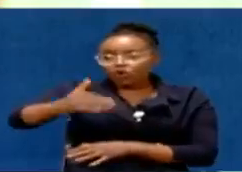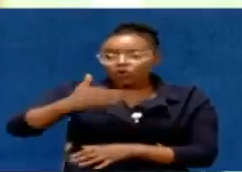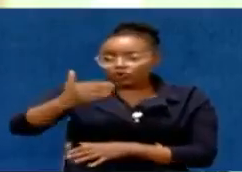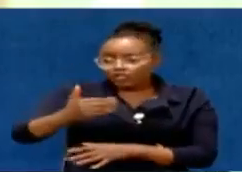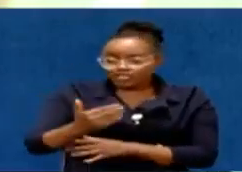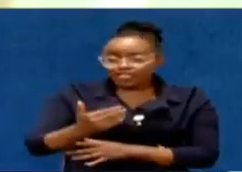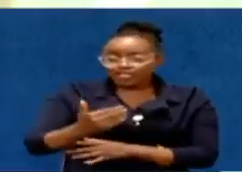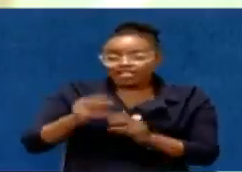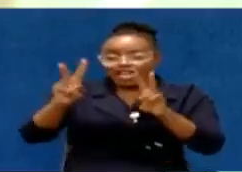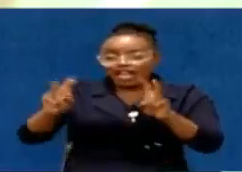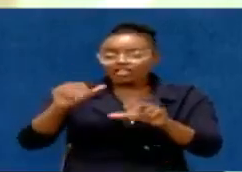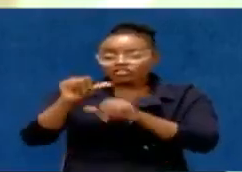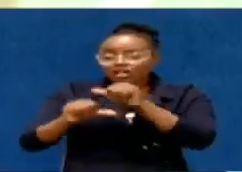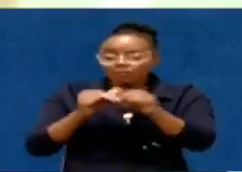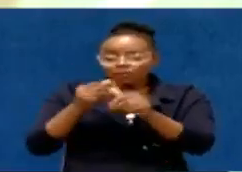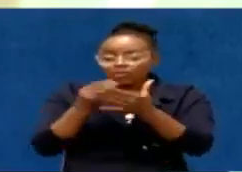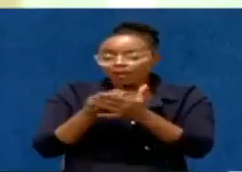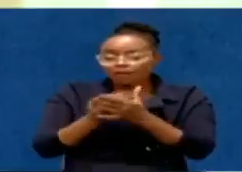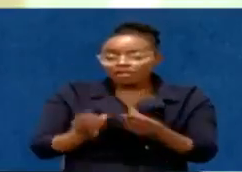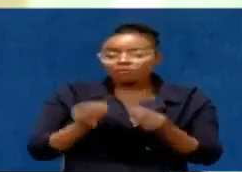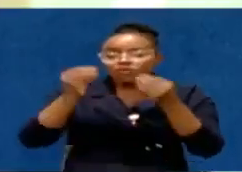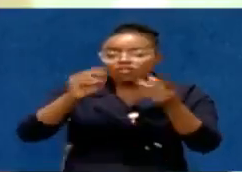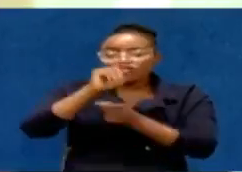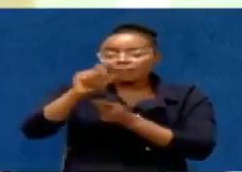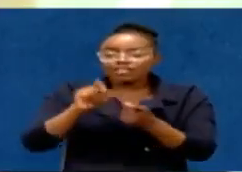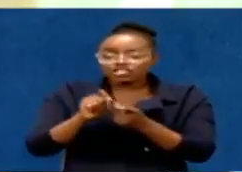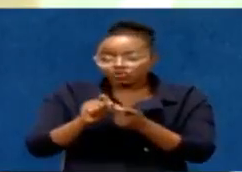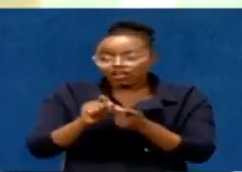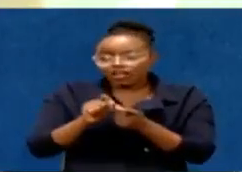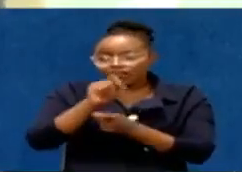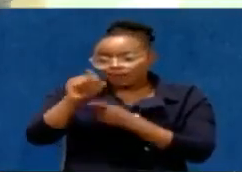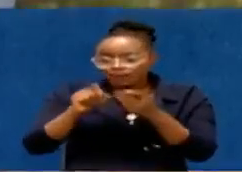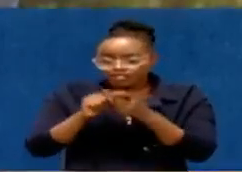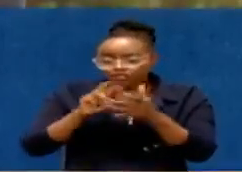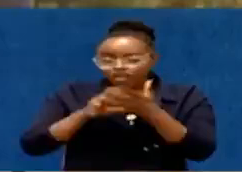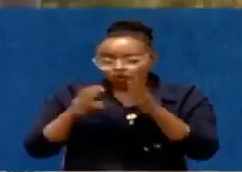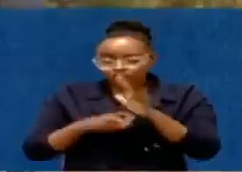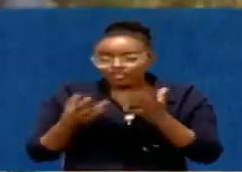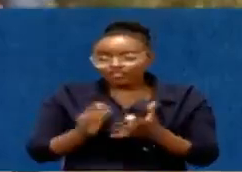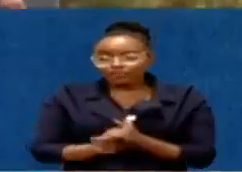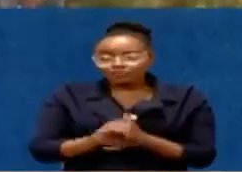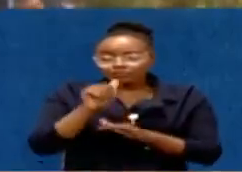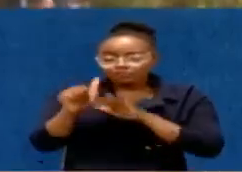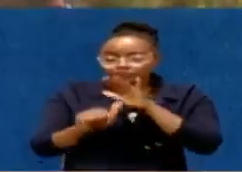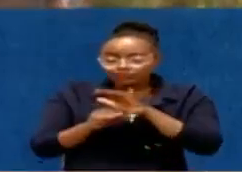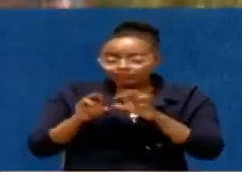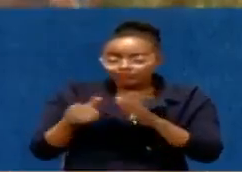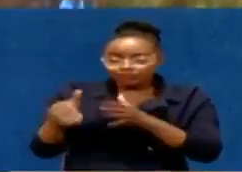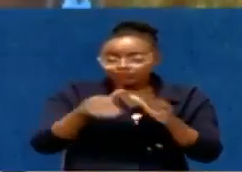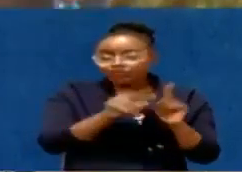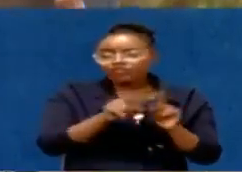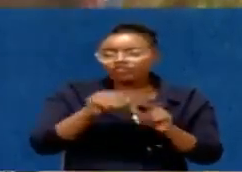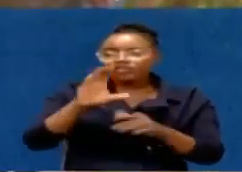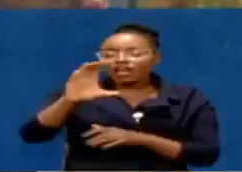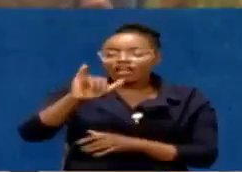subject to a liquidity provision in that particular contract. Under the model, CITON